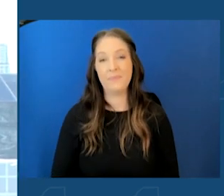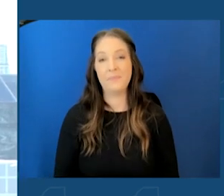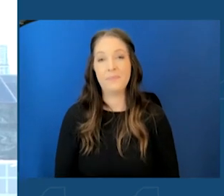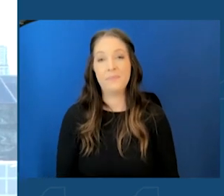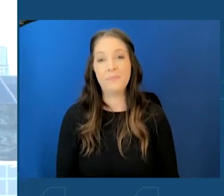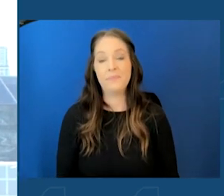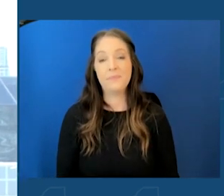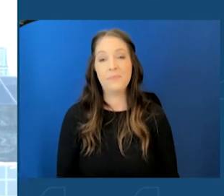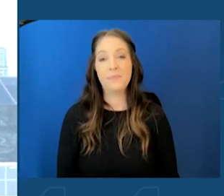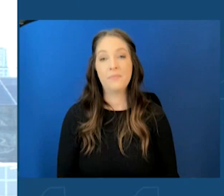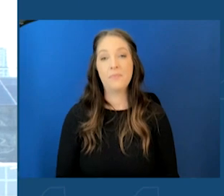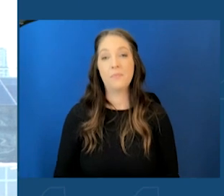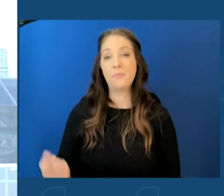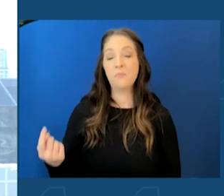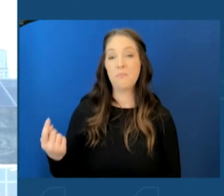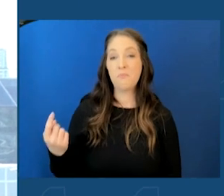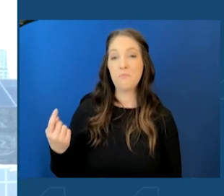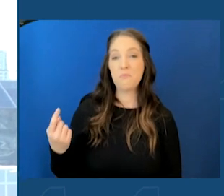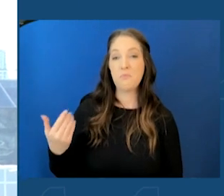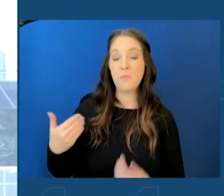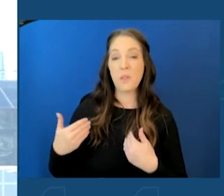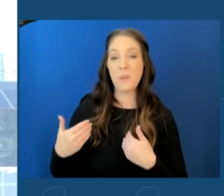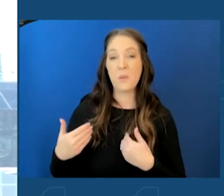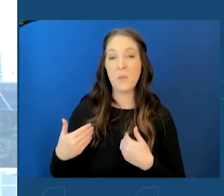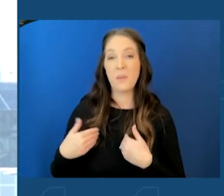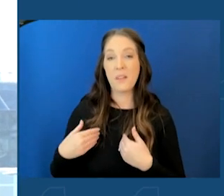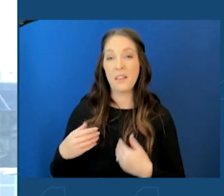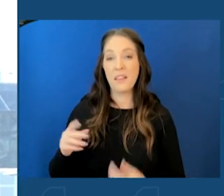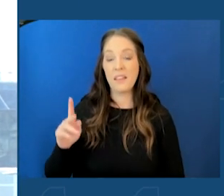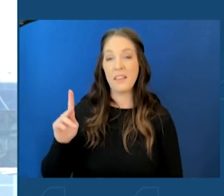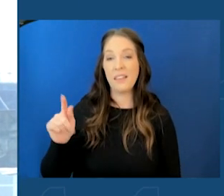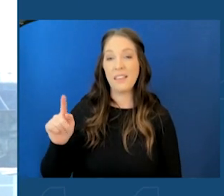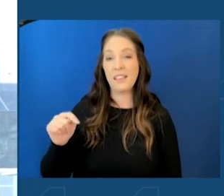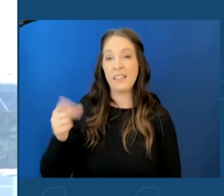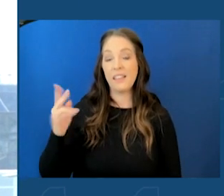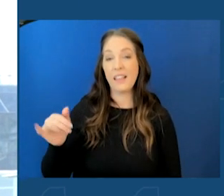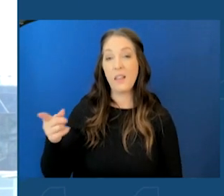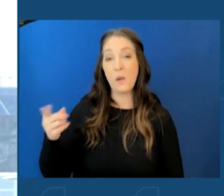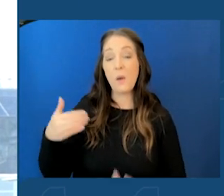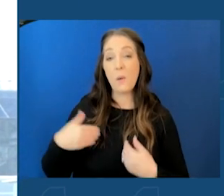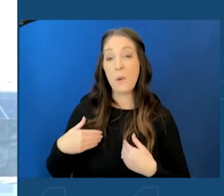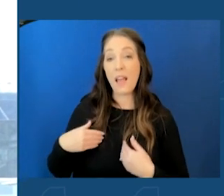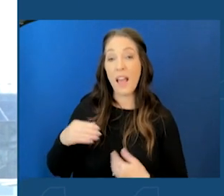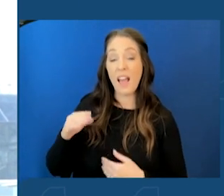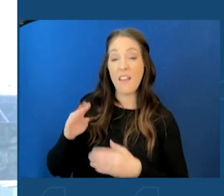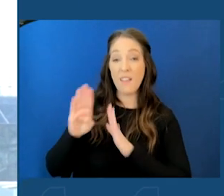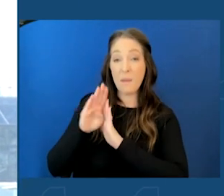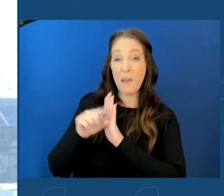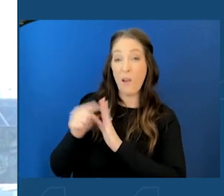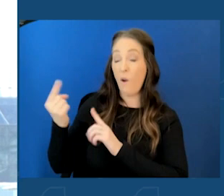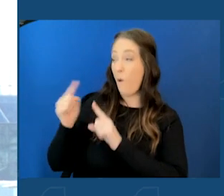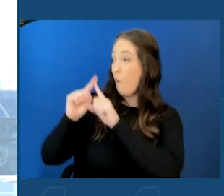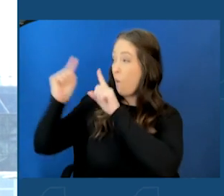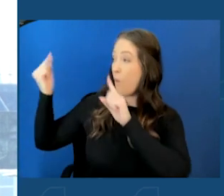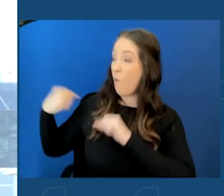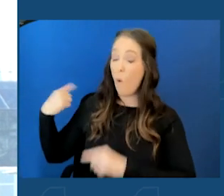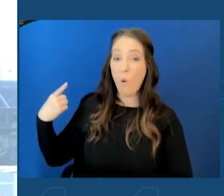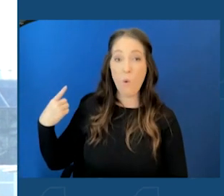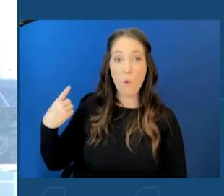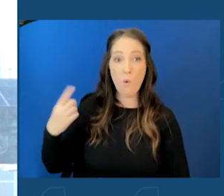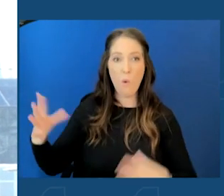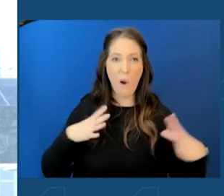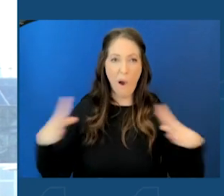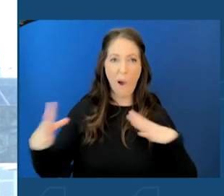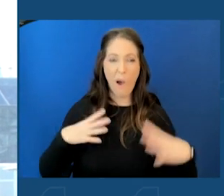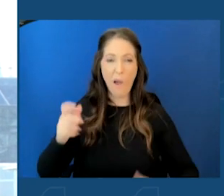We have a, Kathy Moore on you in a moment, but we have a backdrop that would make Hollywood jealous, because it